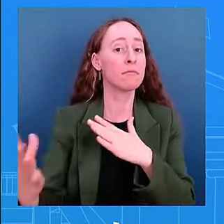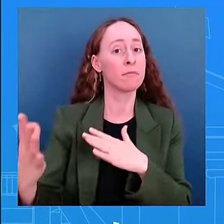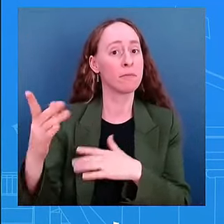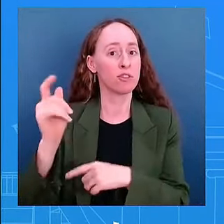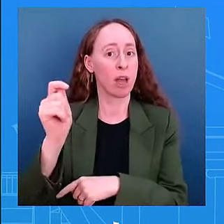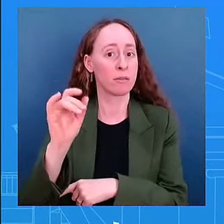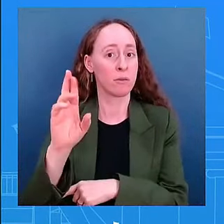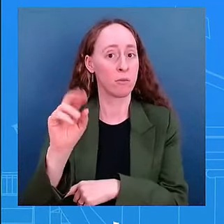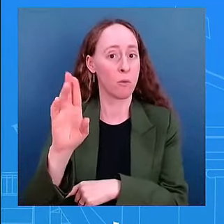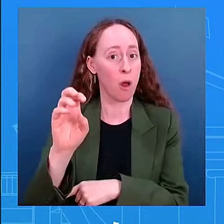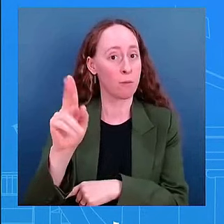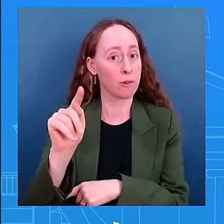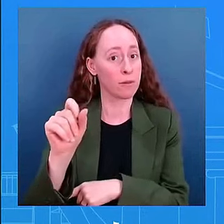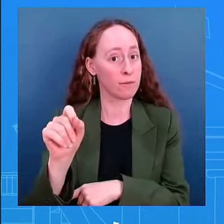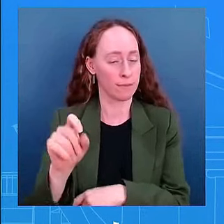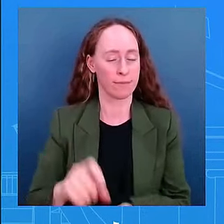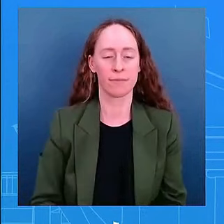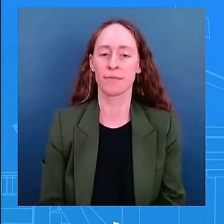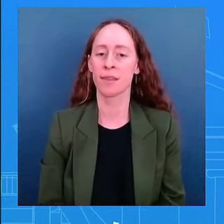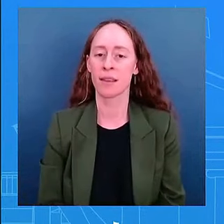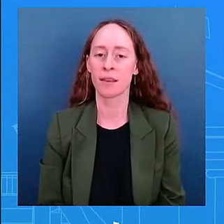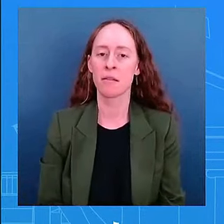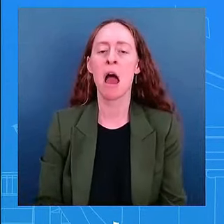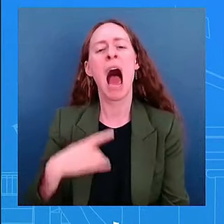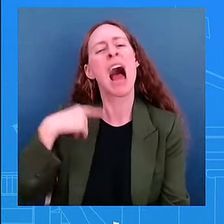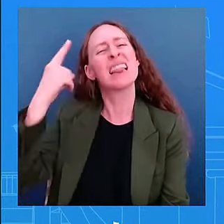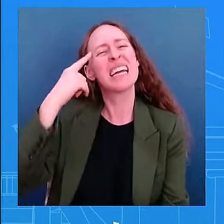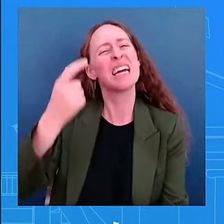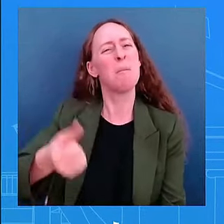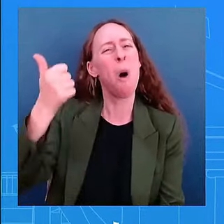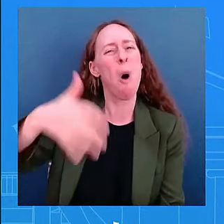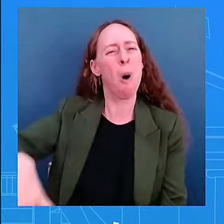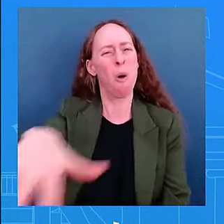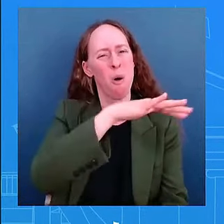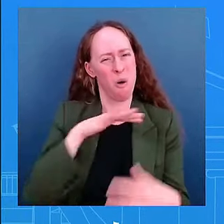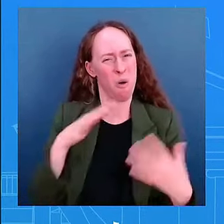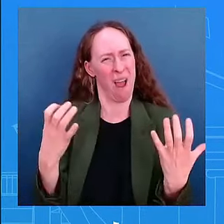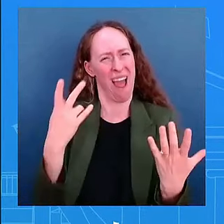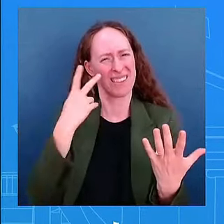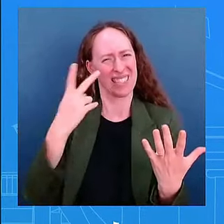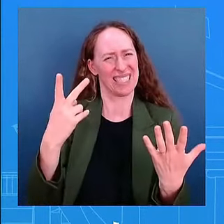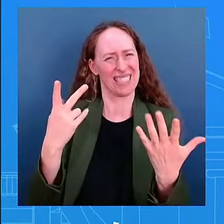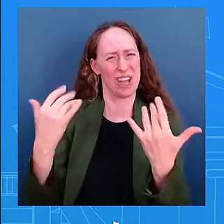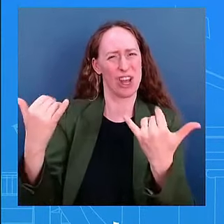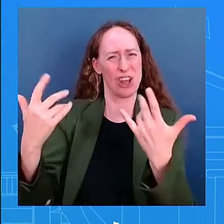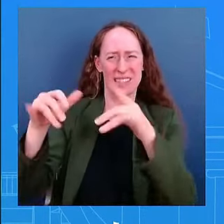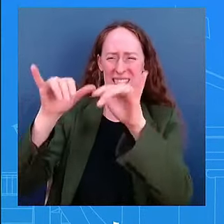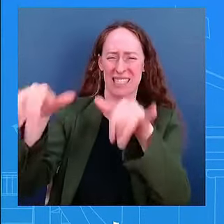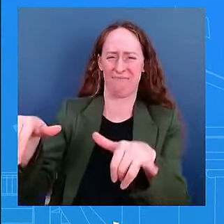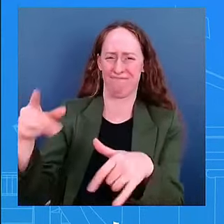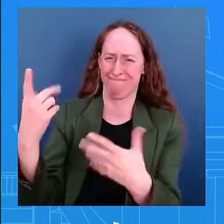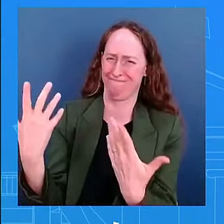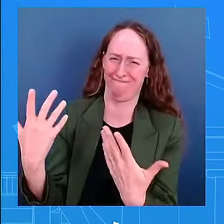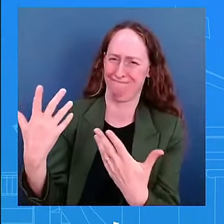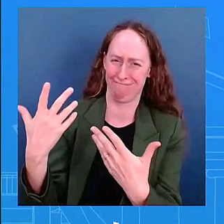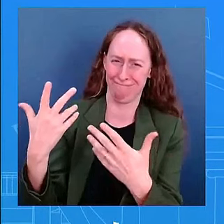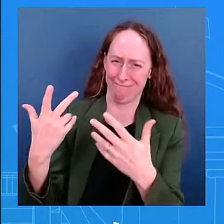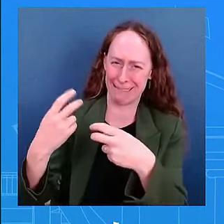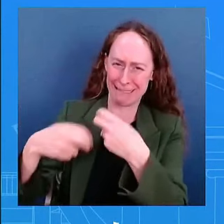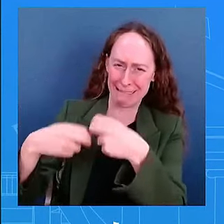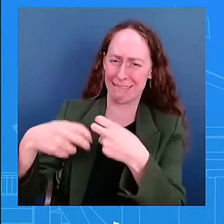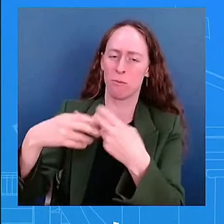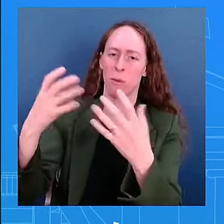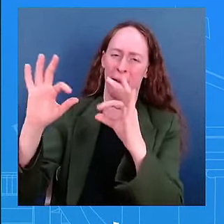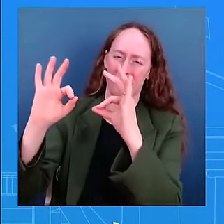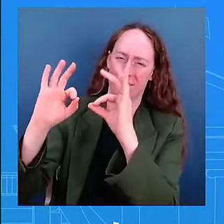uh reform right they want to see this this is where majority of americans are and i will say this the